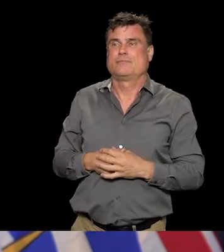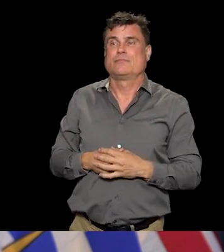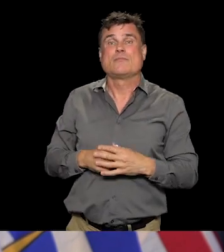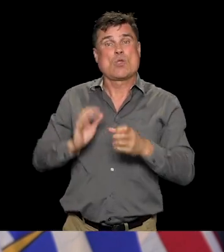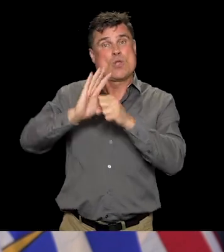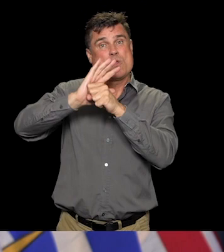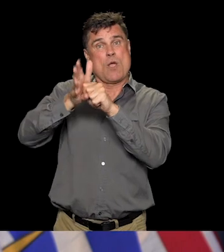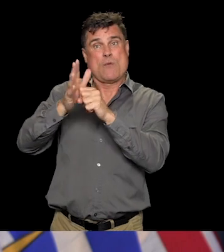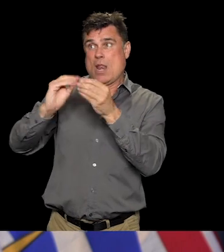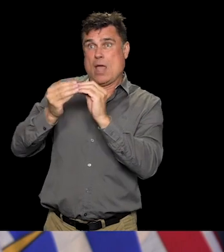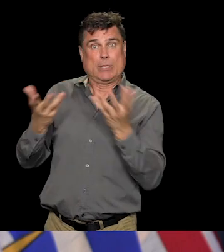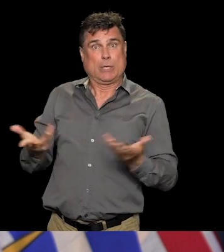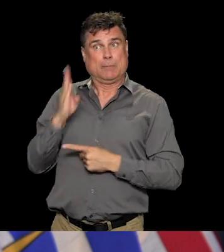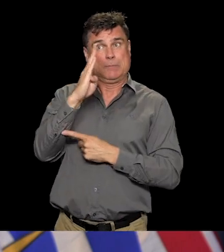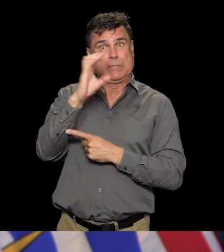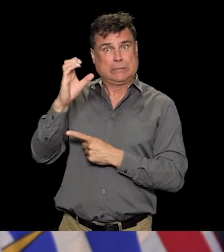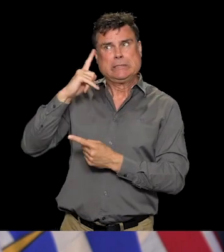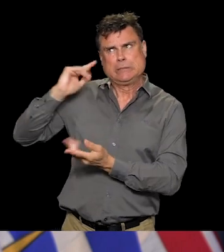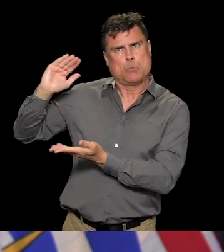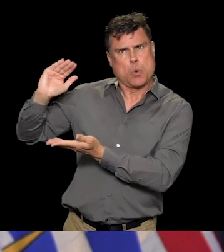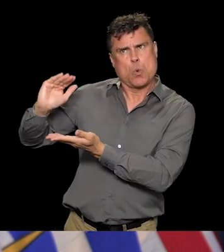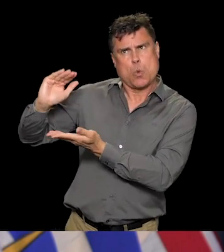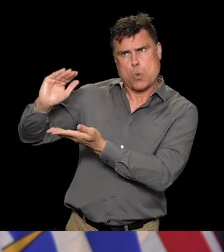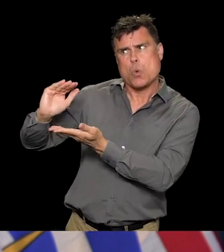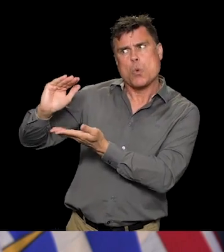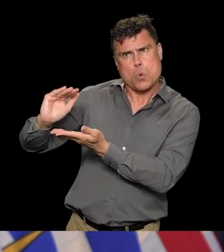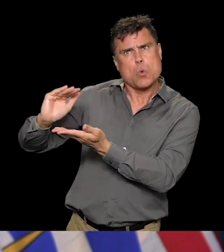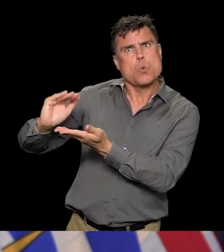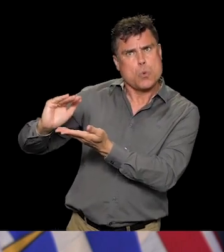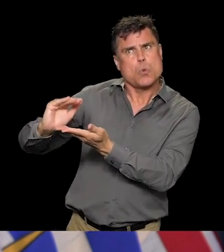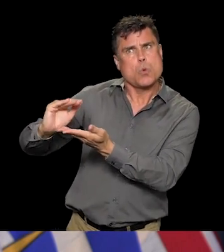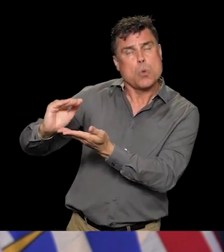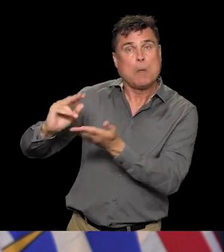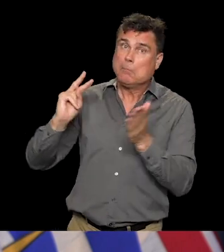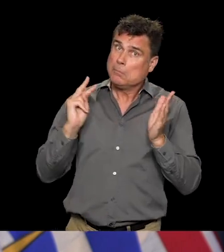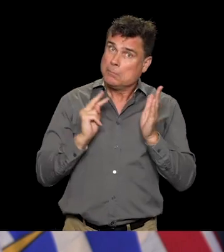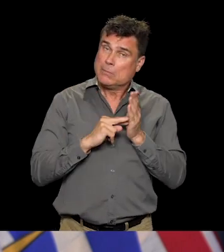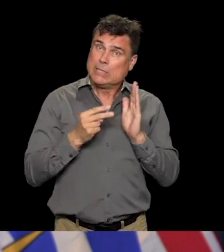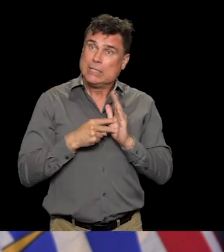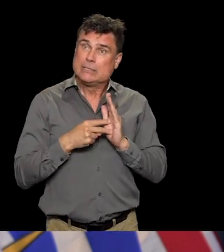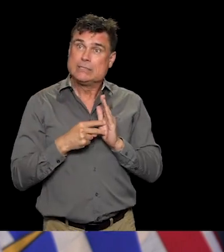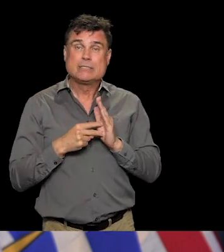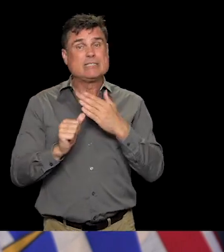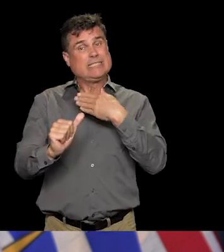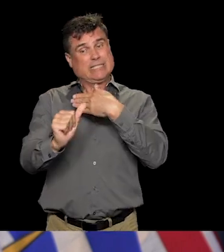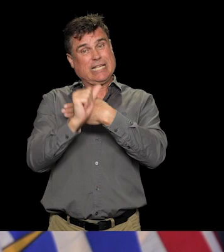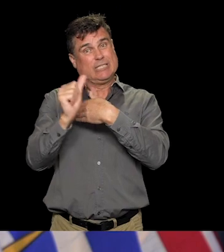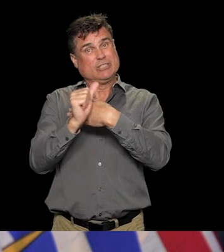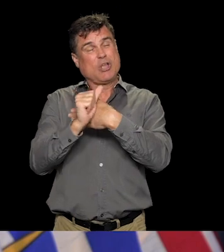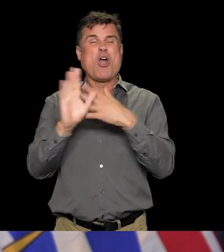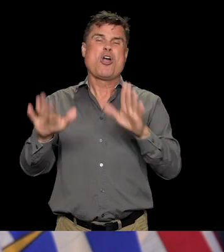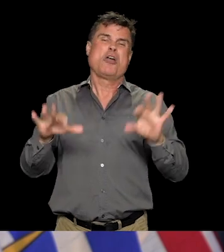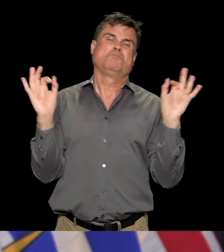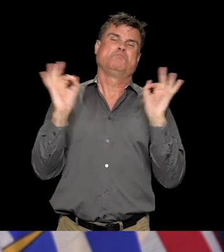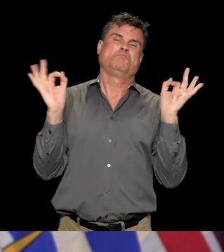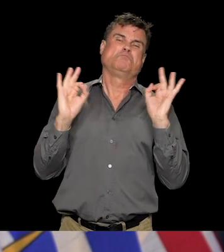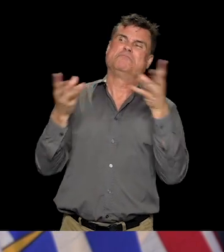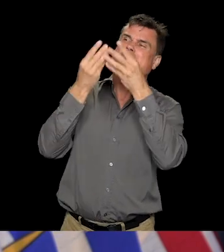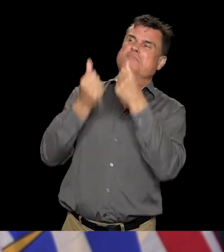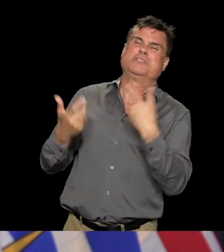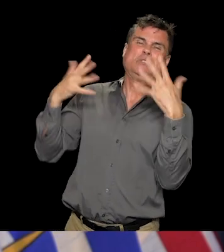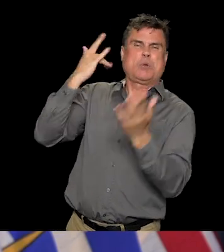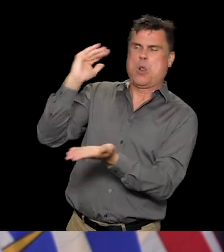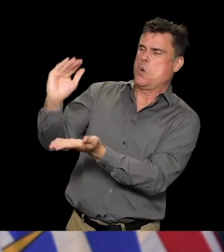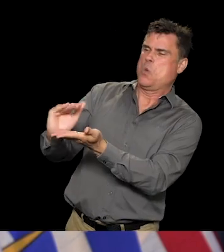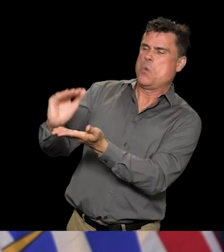out of danger with that. So we will be continuously reviewing these things and we've been looking at, as I said when we